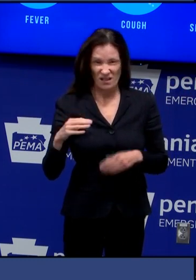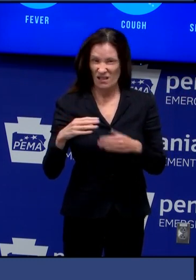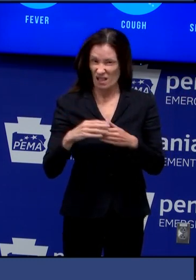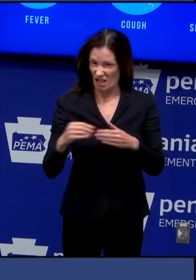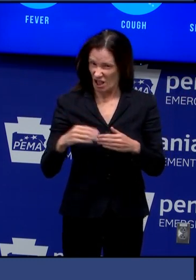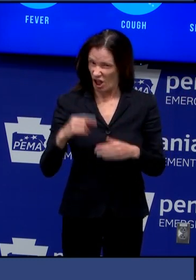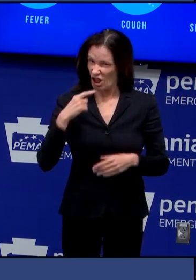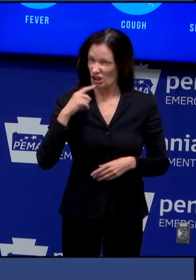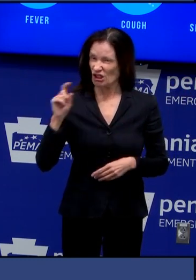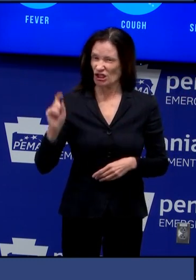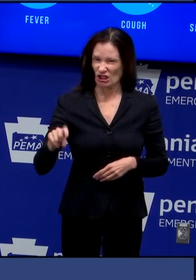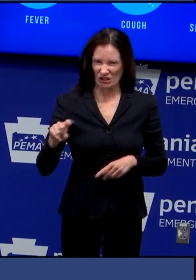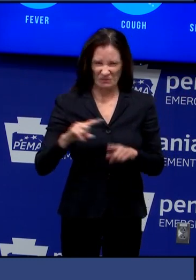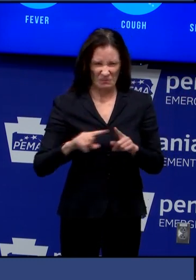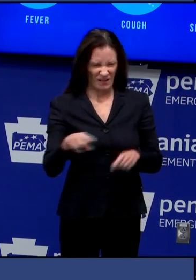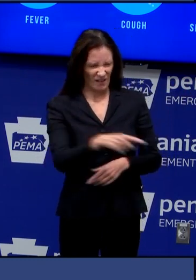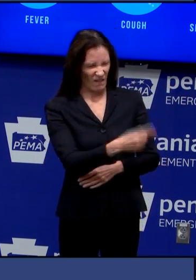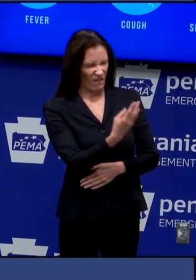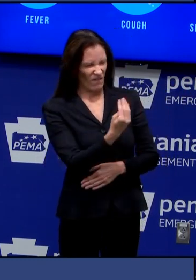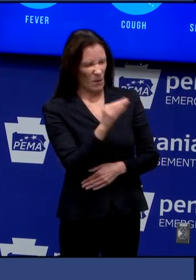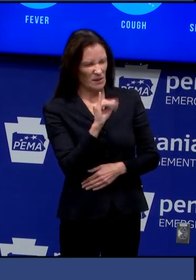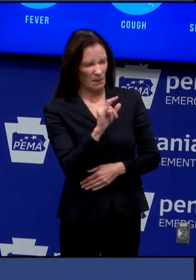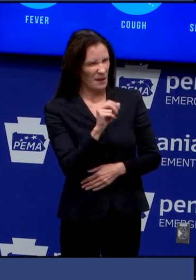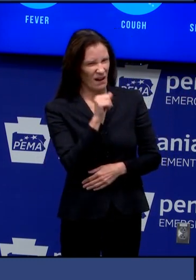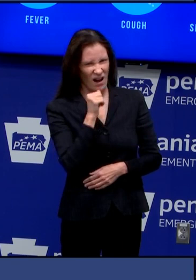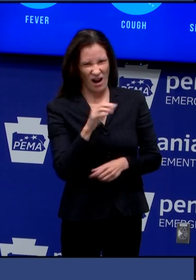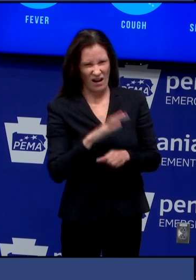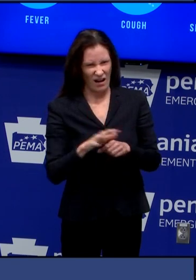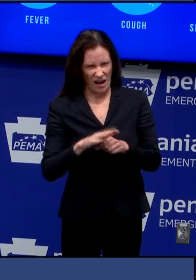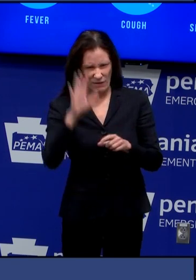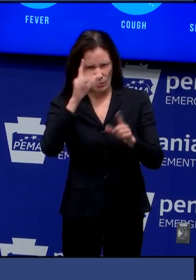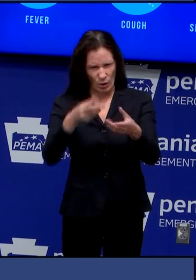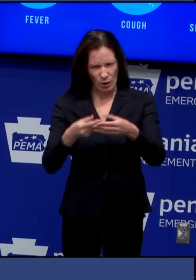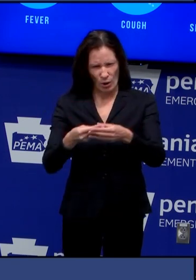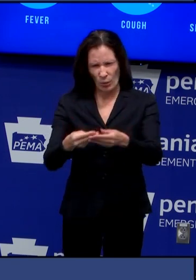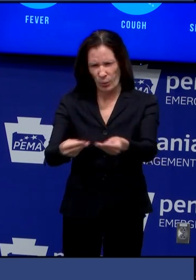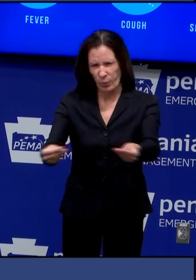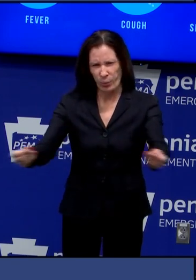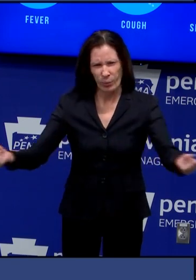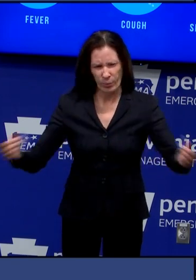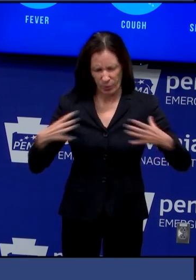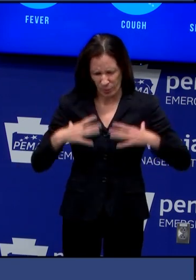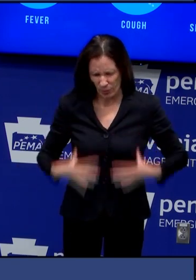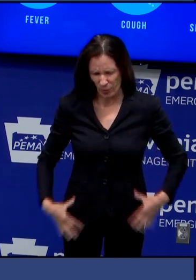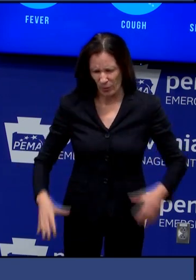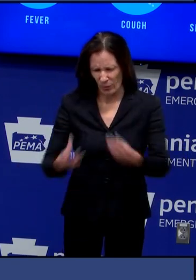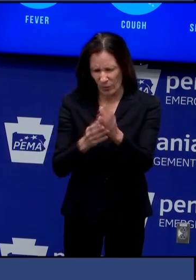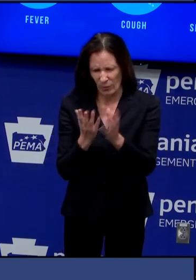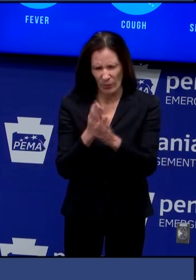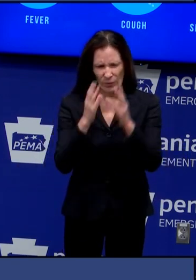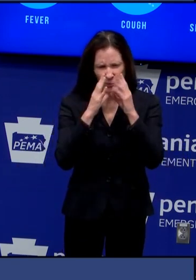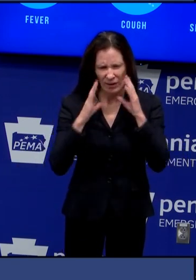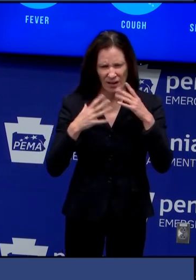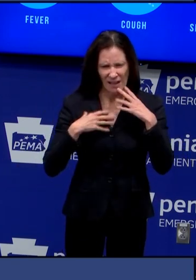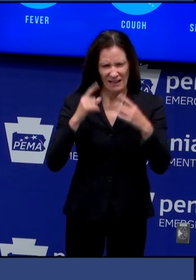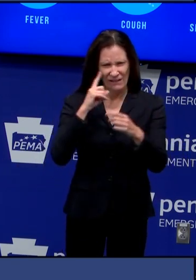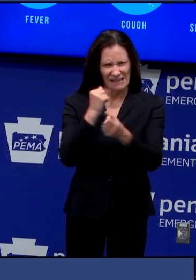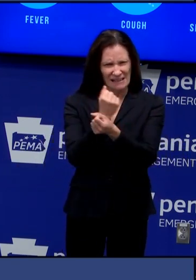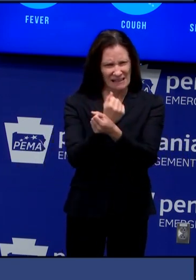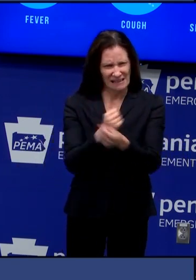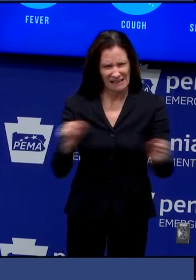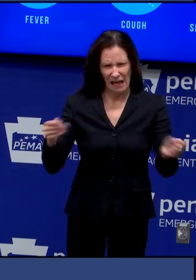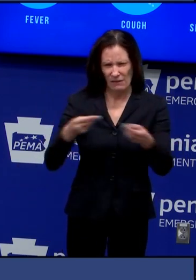run its elections due to the public health crisis if the federal government doesn't come through what is pennsylvania's plan plan to pay for this